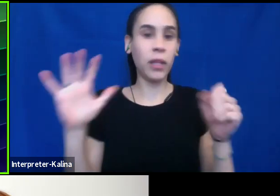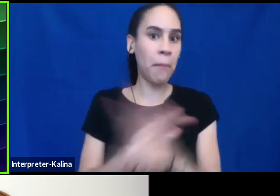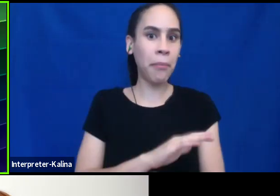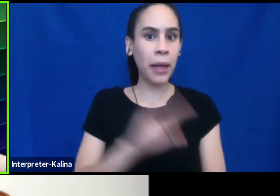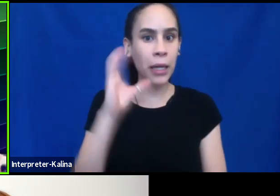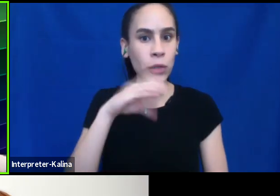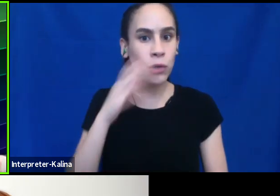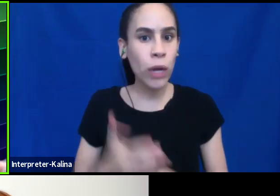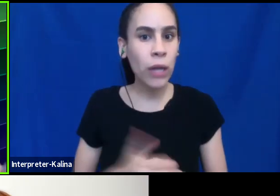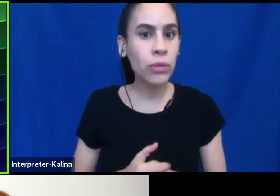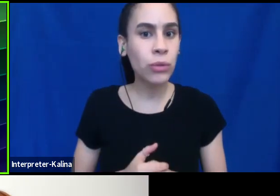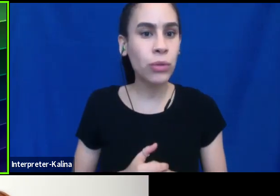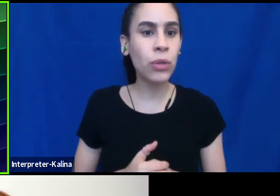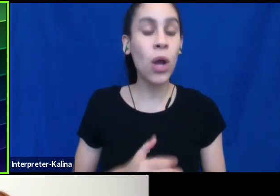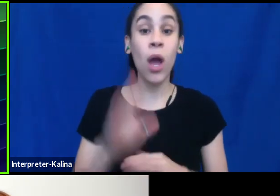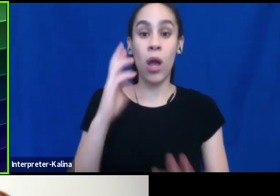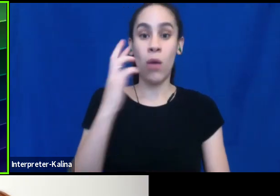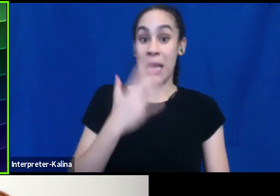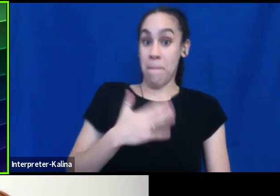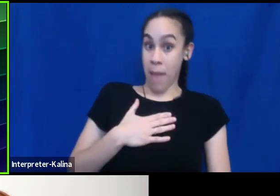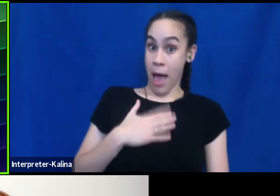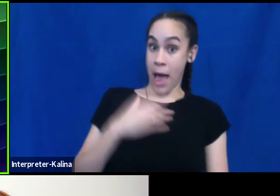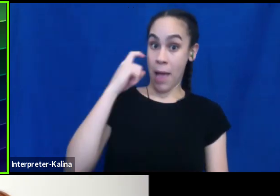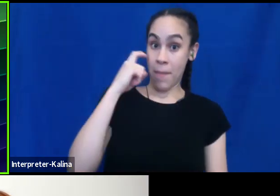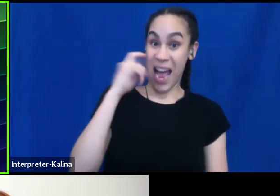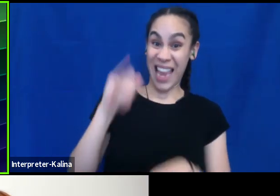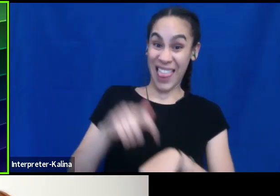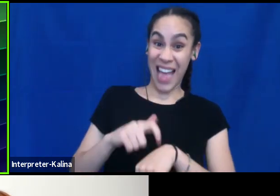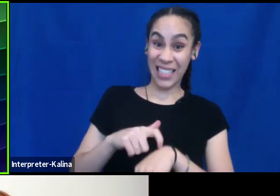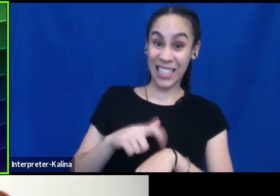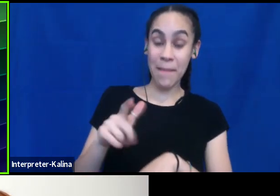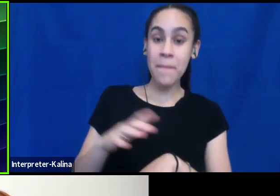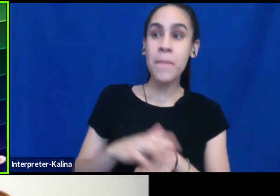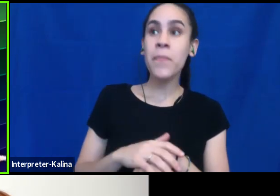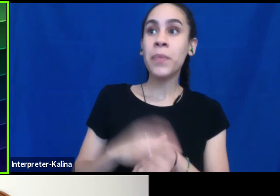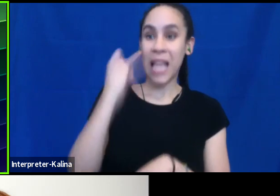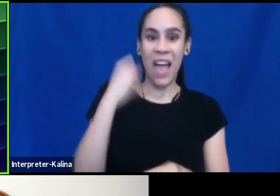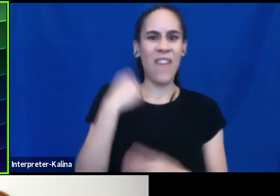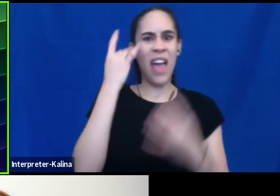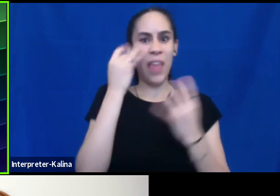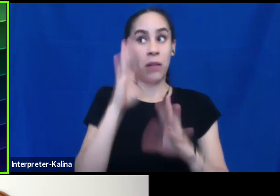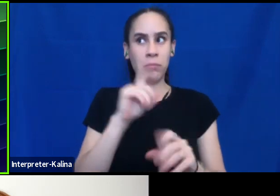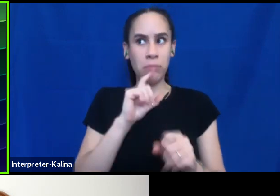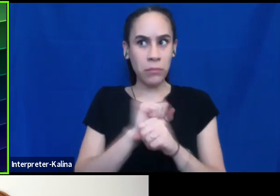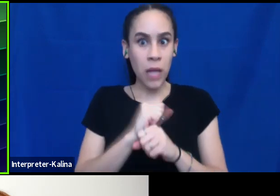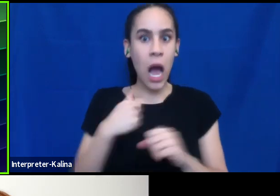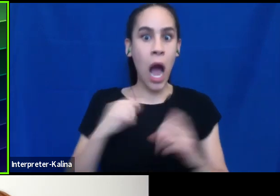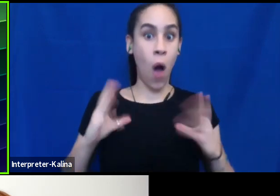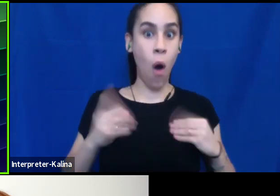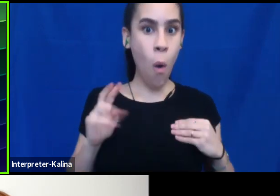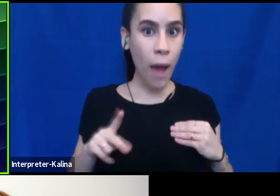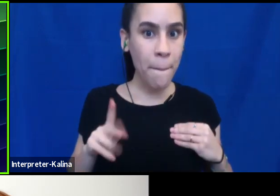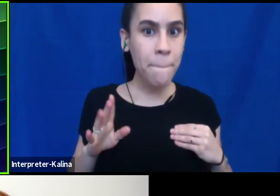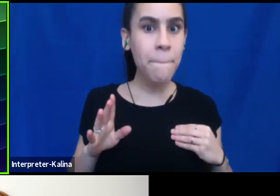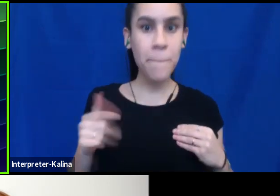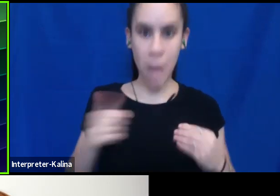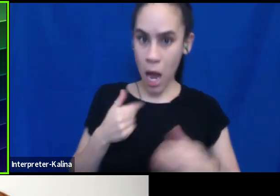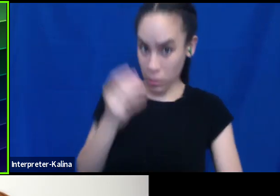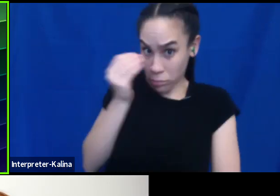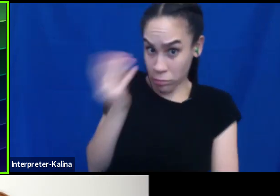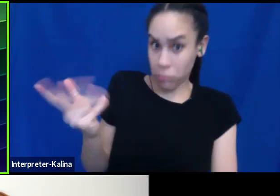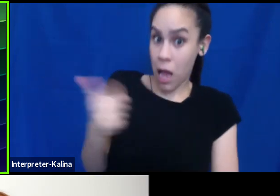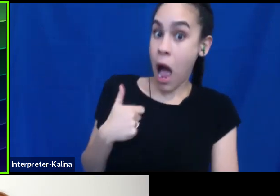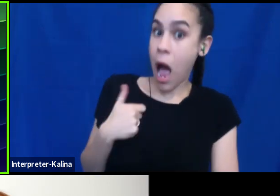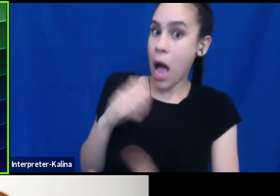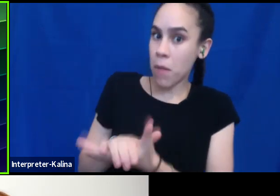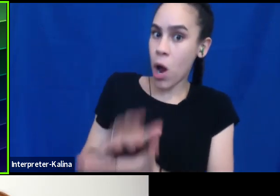um, and, and what's going on in my mind at that point, right. If I'm thinking about, do I actually own up and, and share that I'm married to a woman?